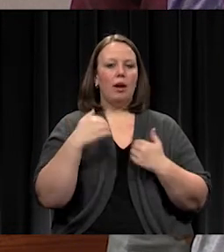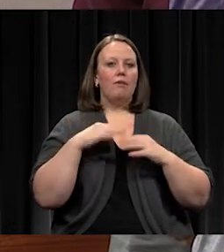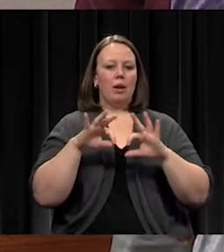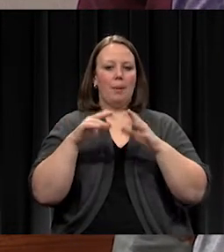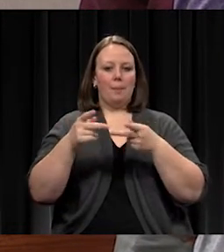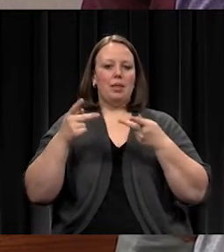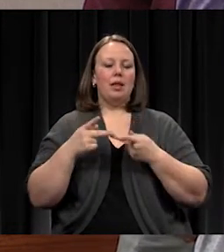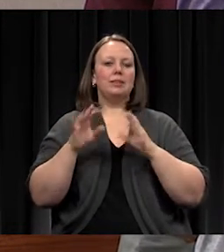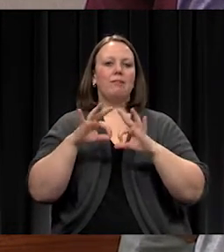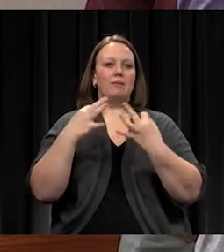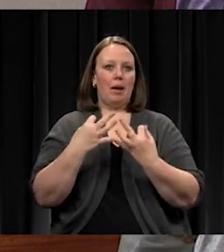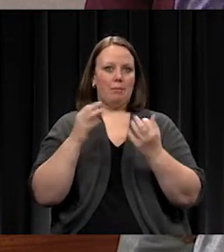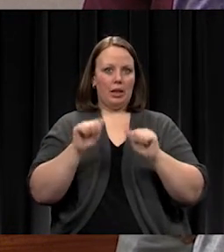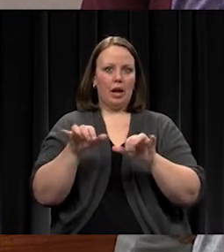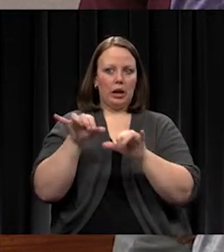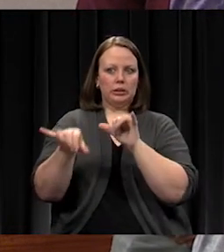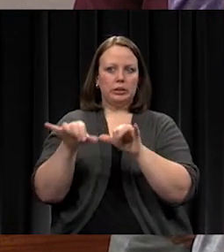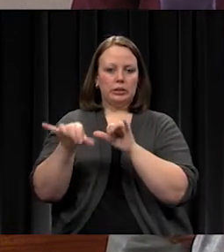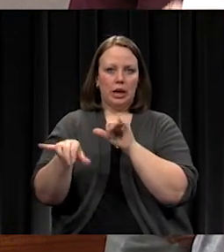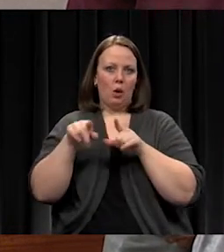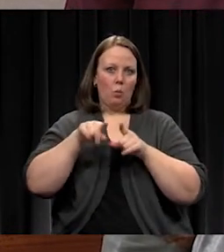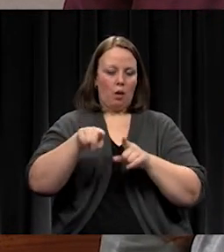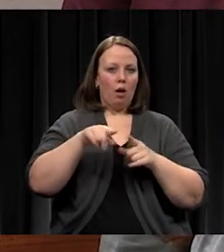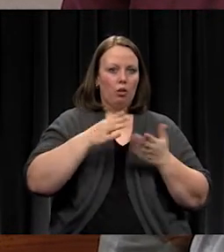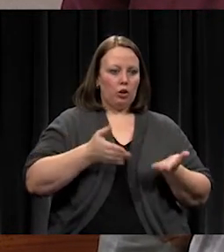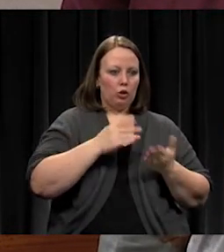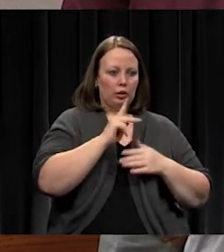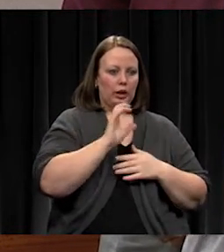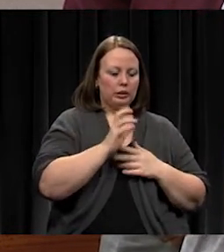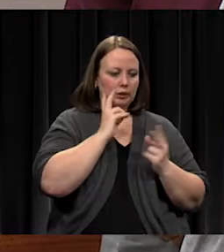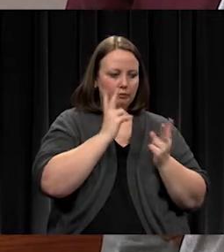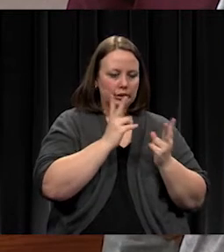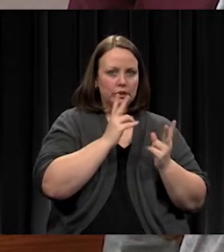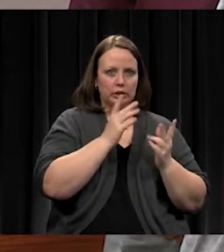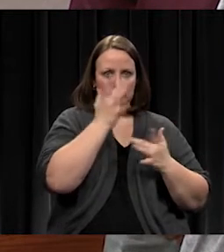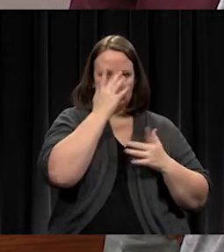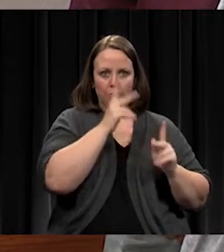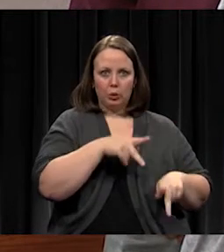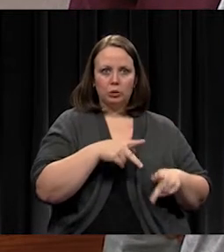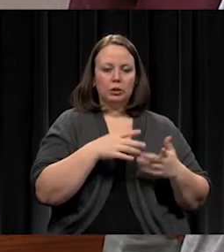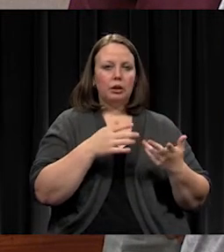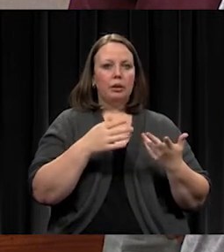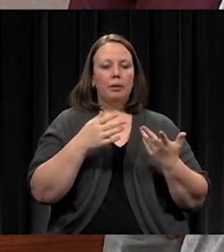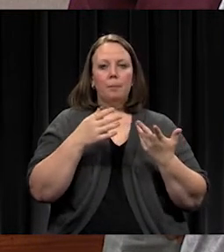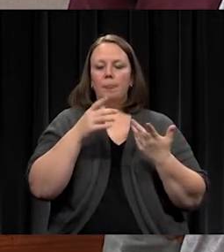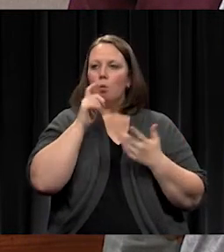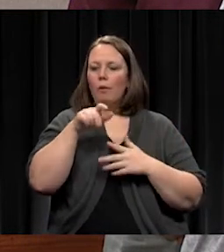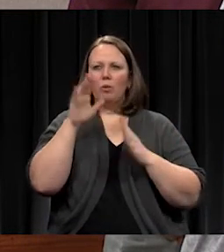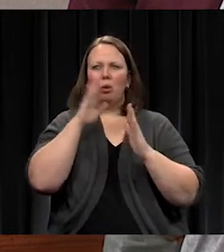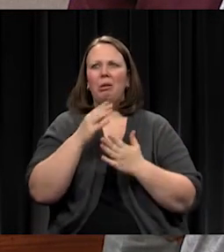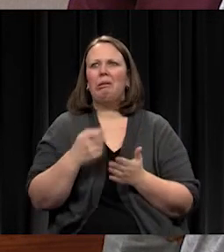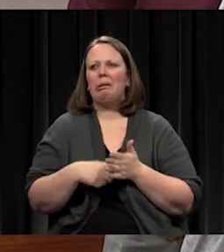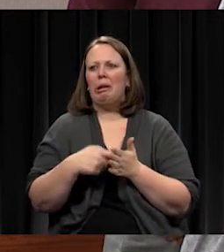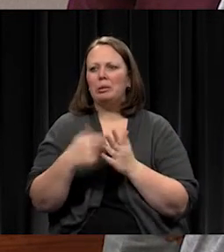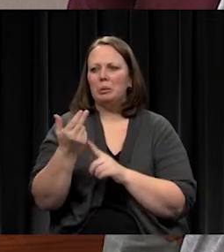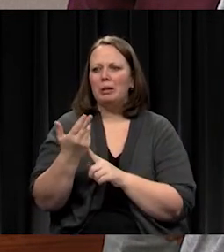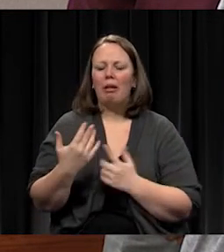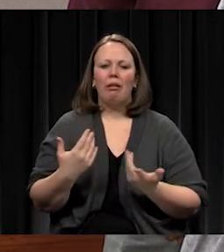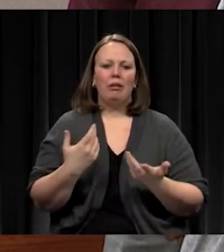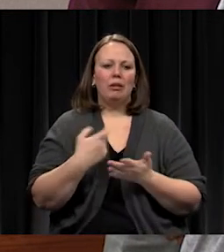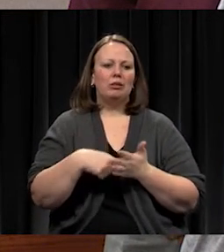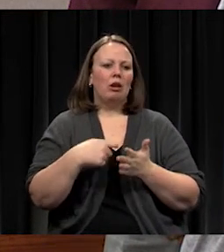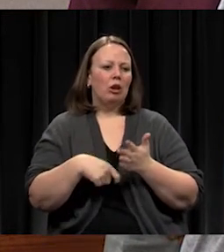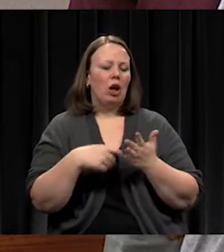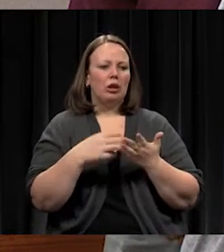their hotel cost. They don't have to worry about getting to and from treatments because somebody will take them. They can stay at the Hope